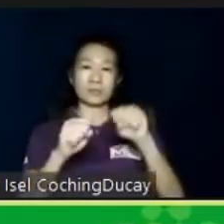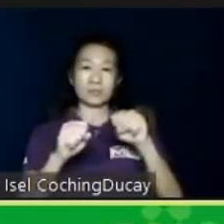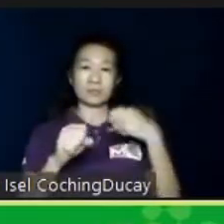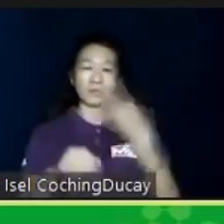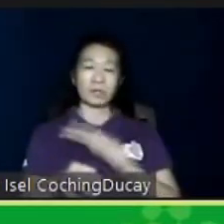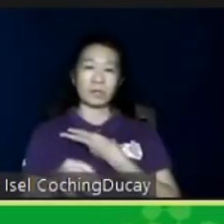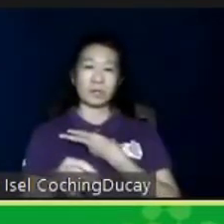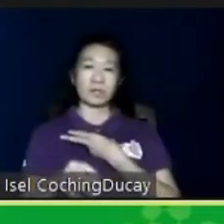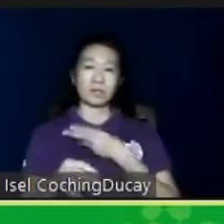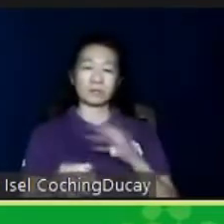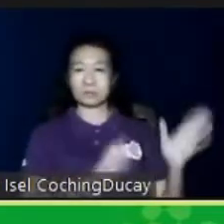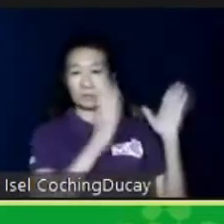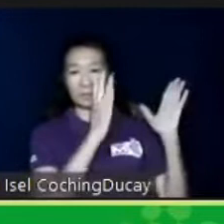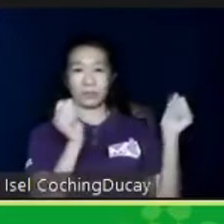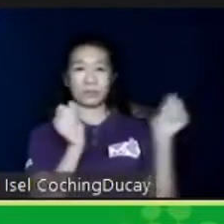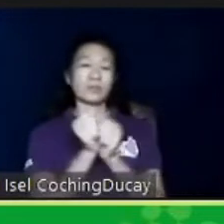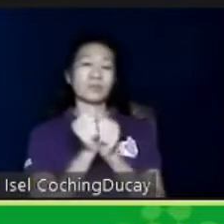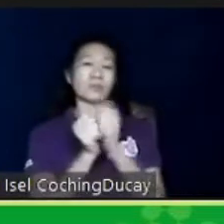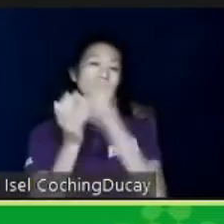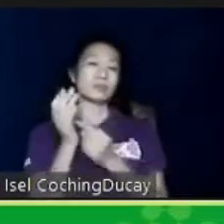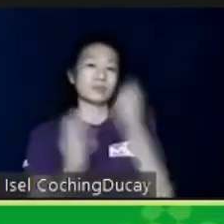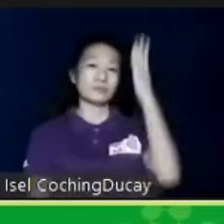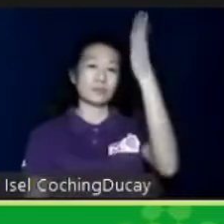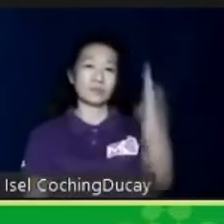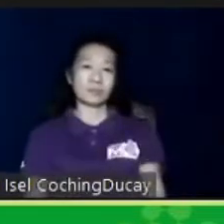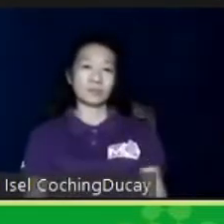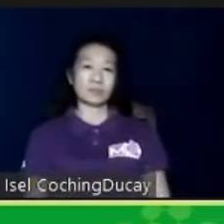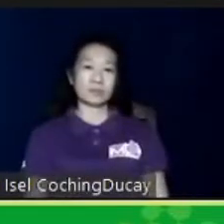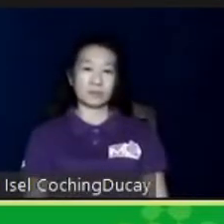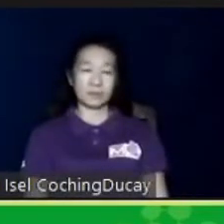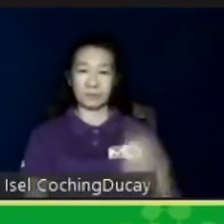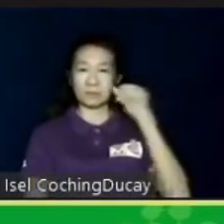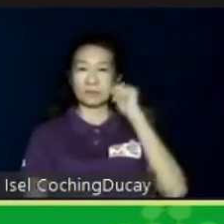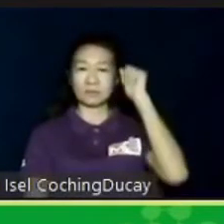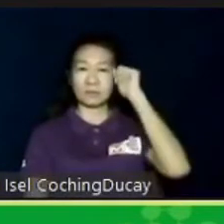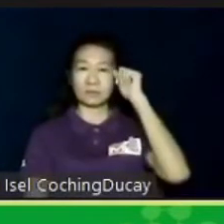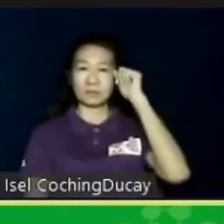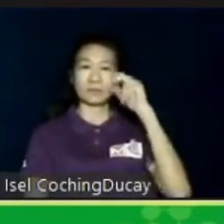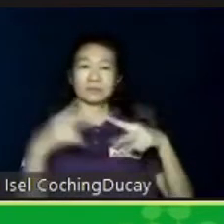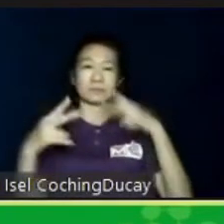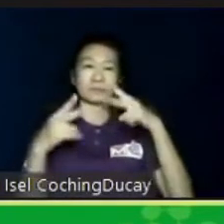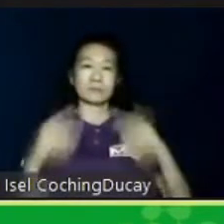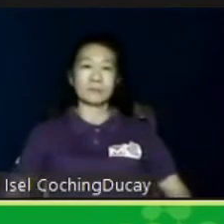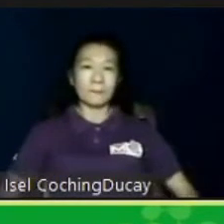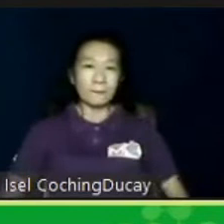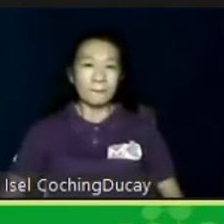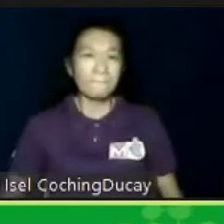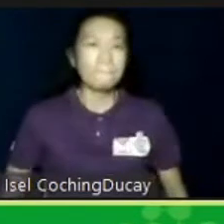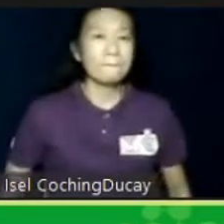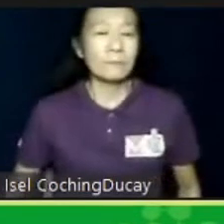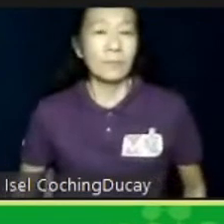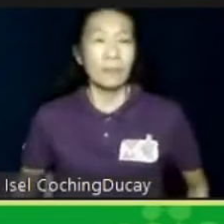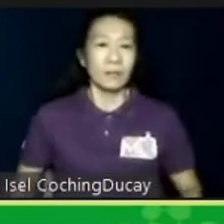today. So, what does the future look like for adults on the autism spectrum? The ASP